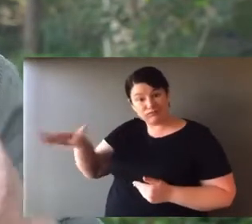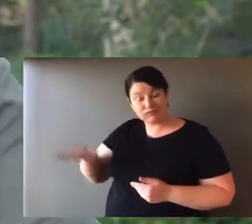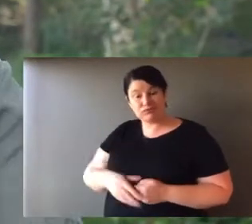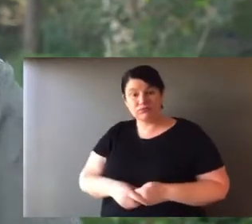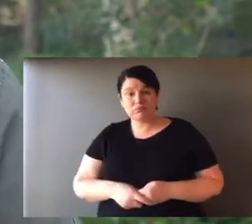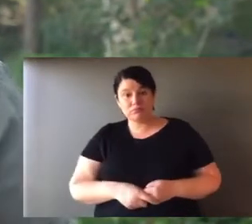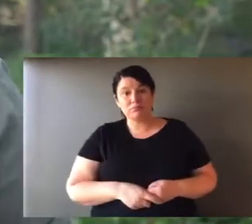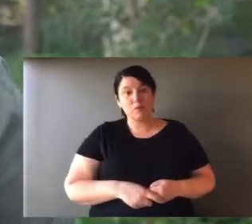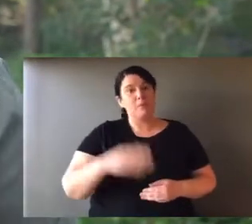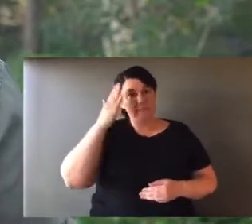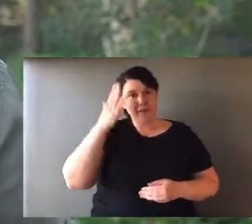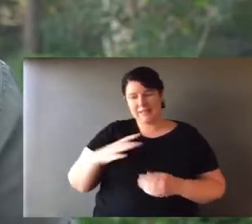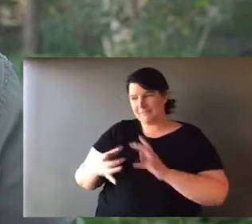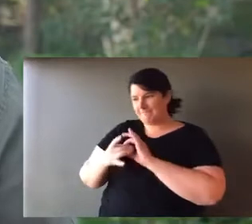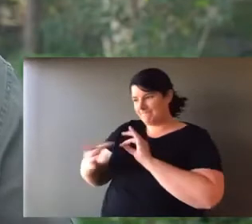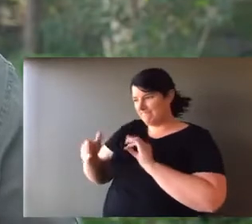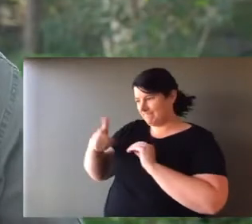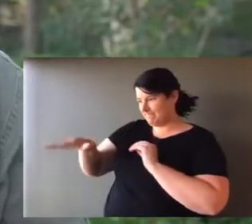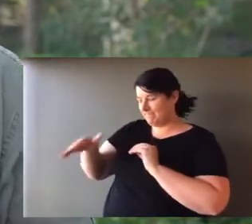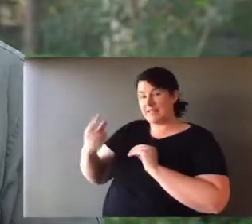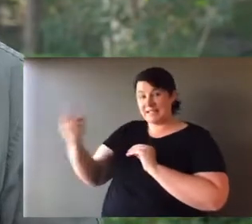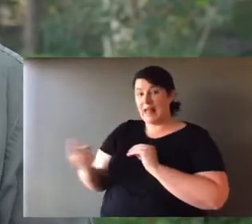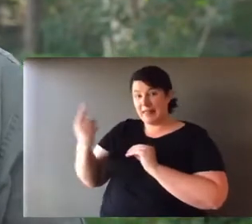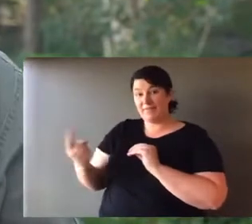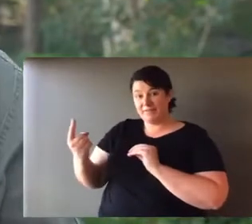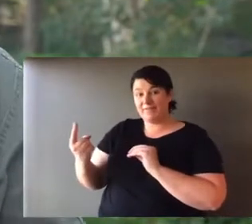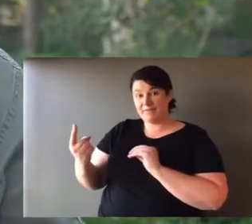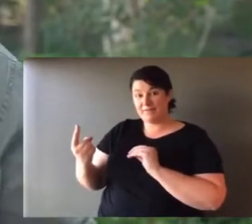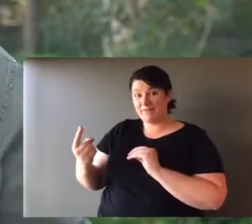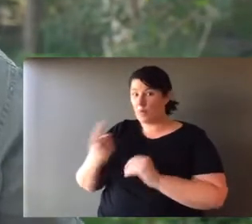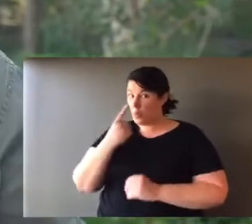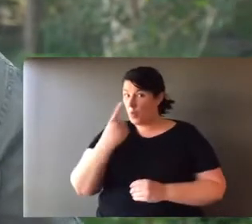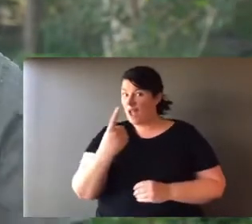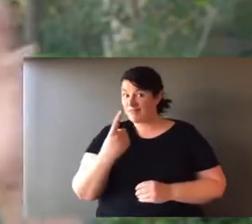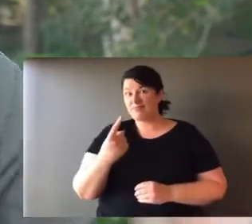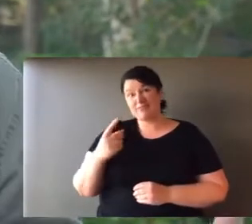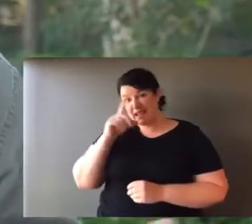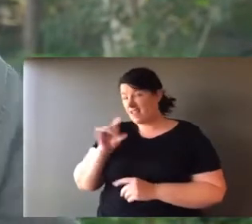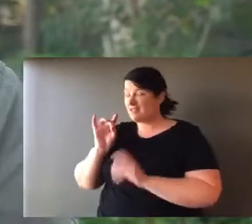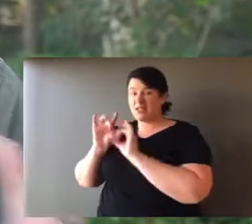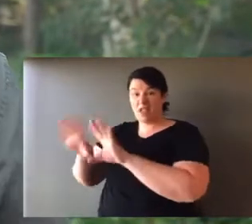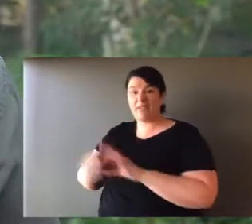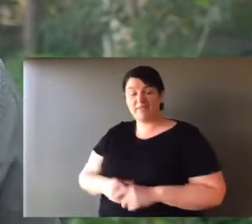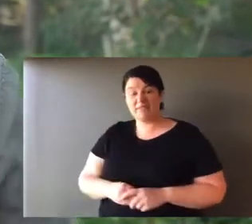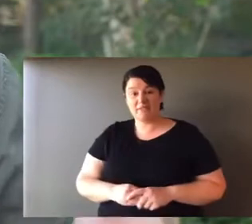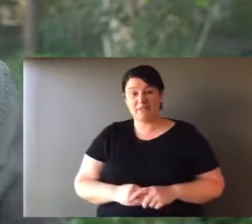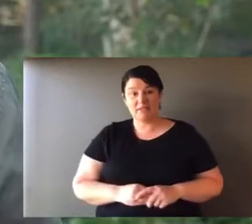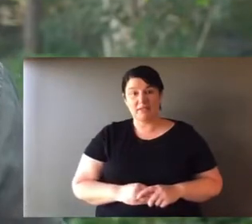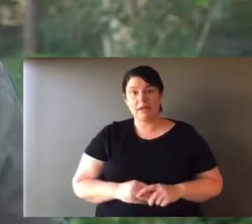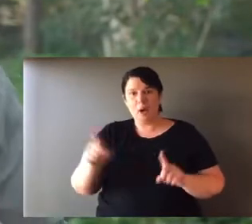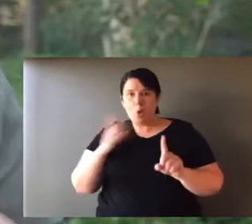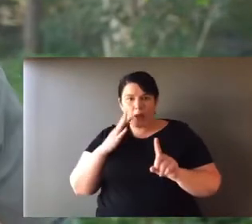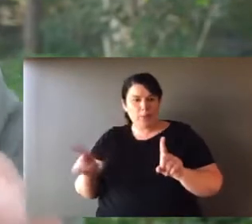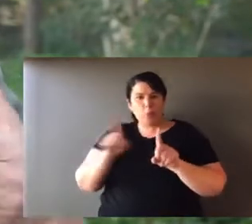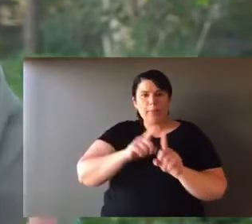So as that joey is starting to develop. Mum recognises the need to detach from the older joey. And it's on its own. By 12 months old. It's independent.